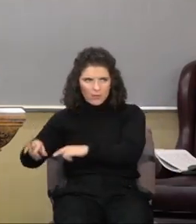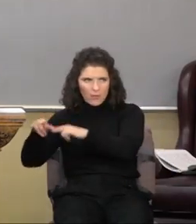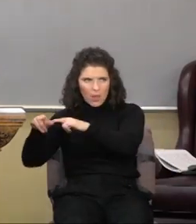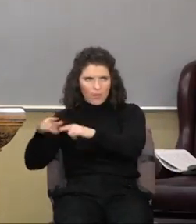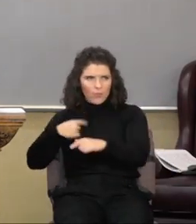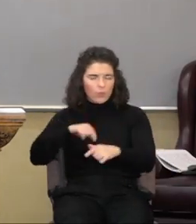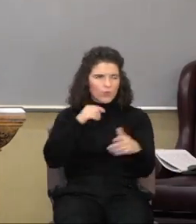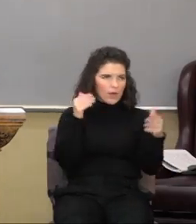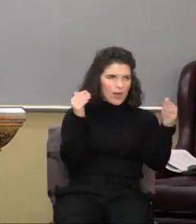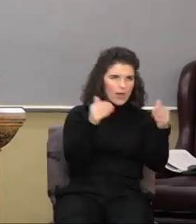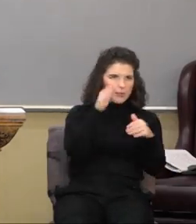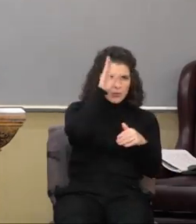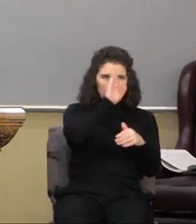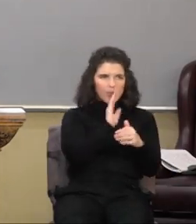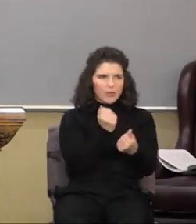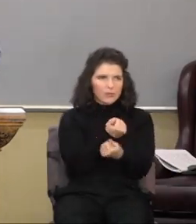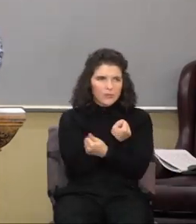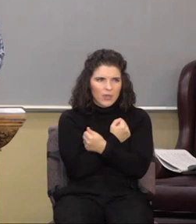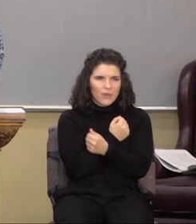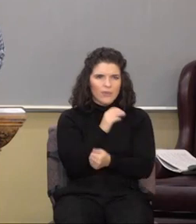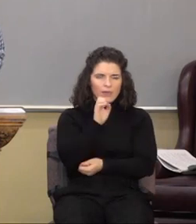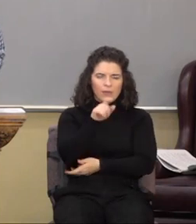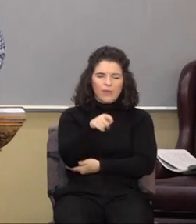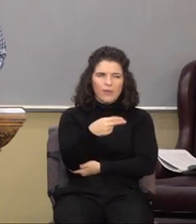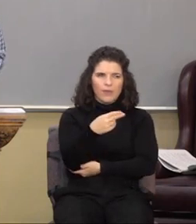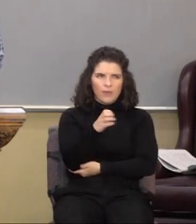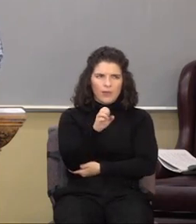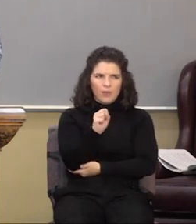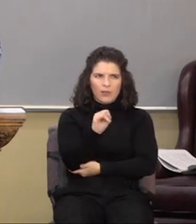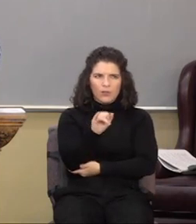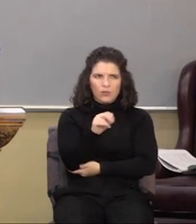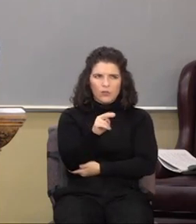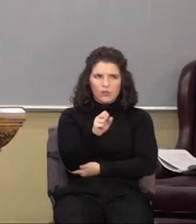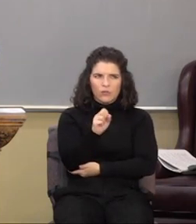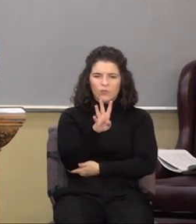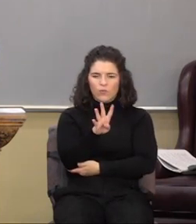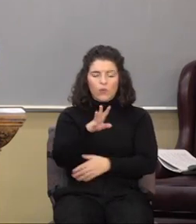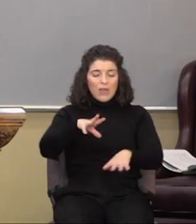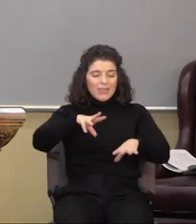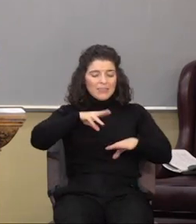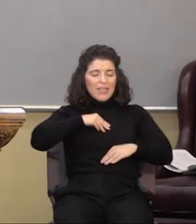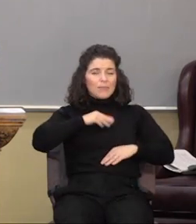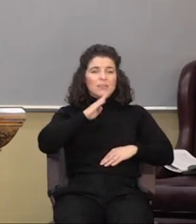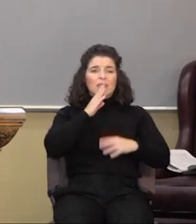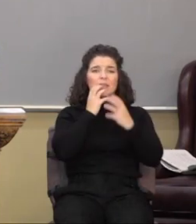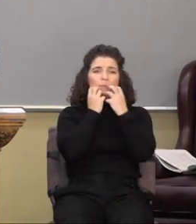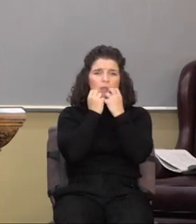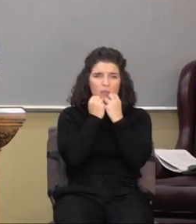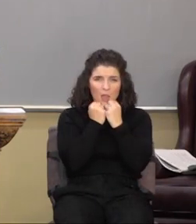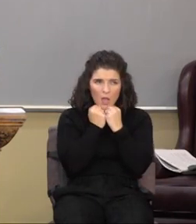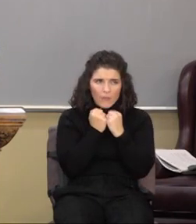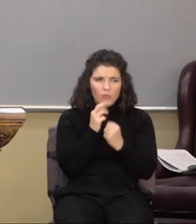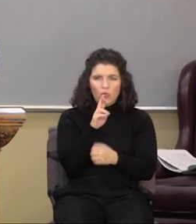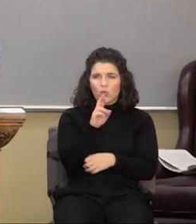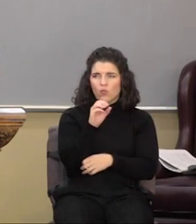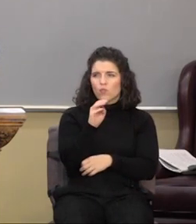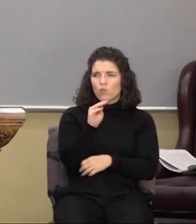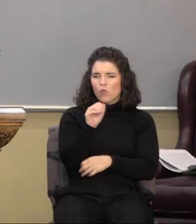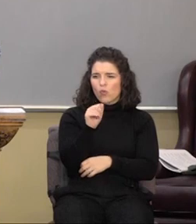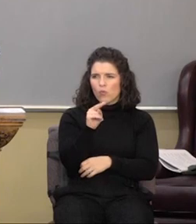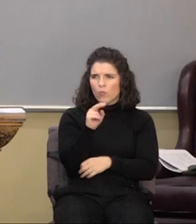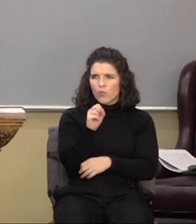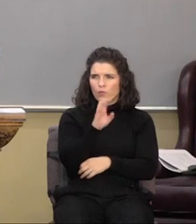Ephesians four were accepted. Where in the beloved Romans chapter one, verse seven, Paul talks. He writes to the Romans